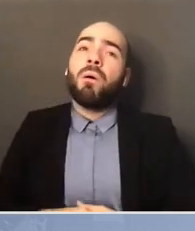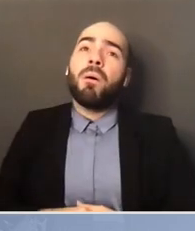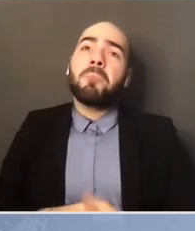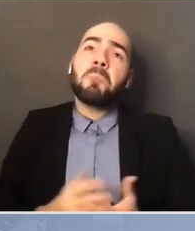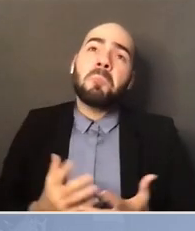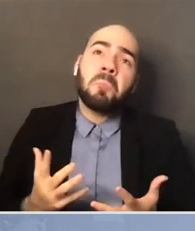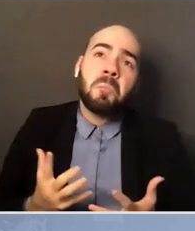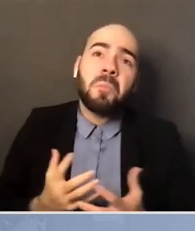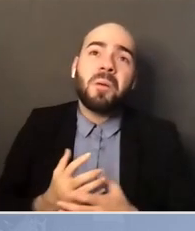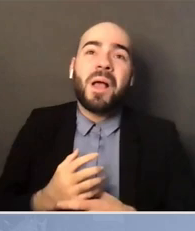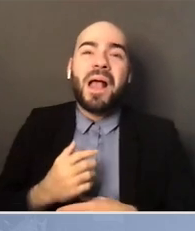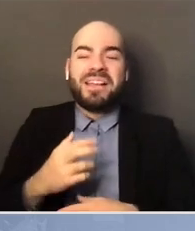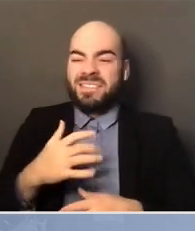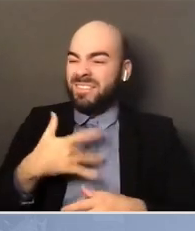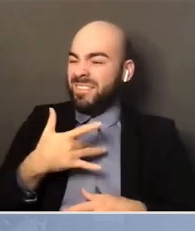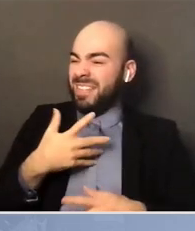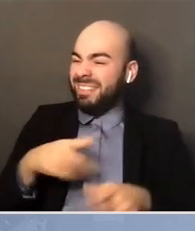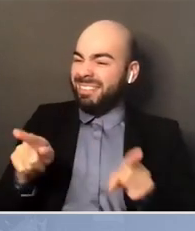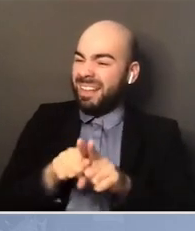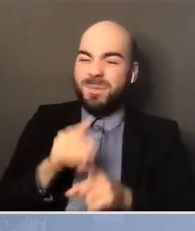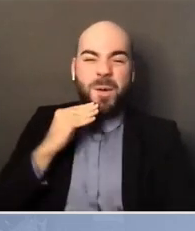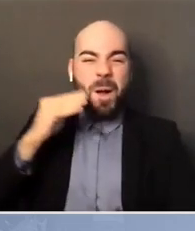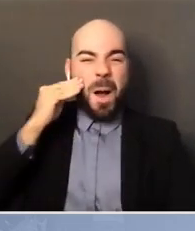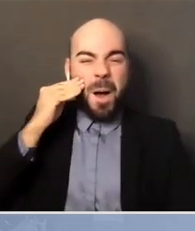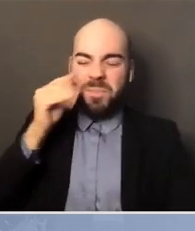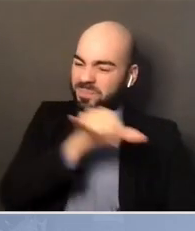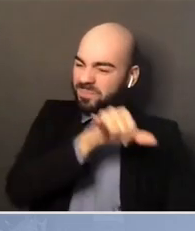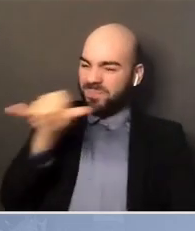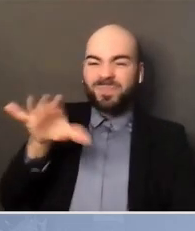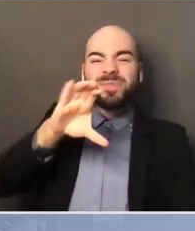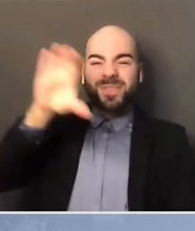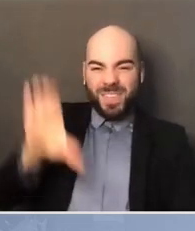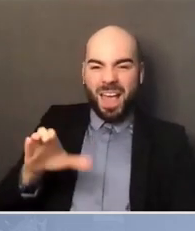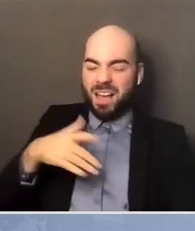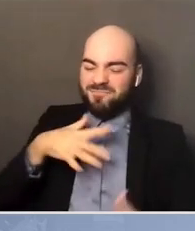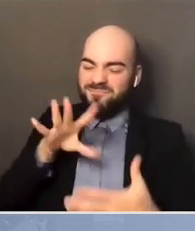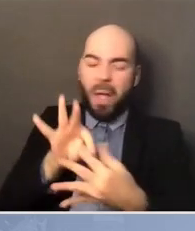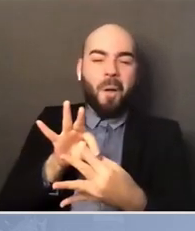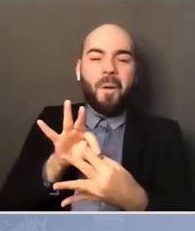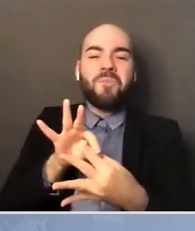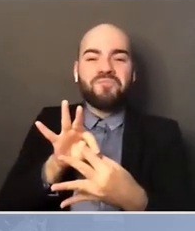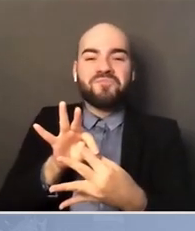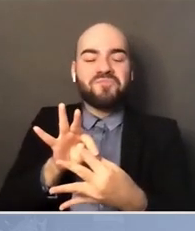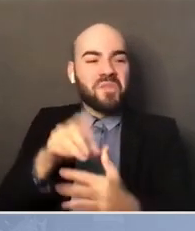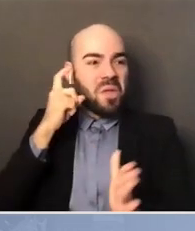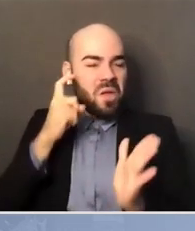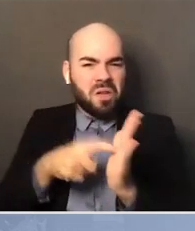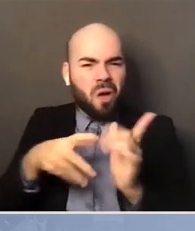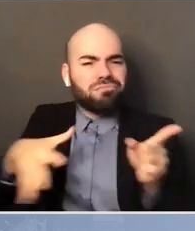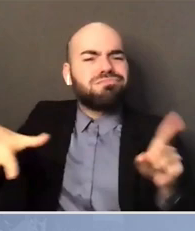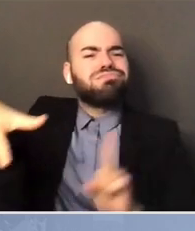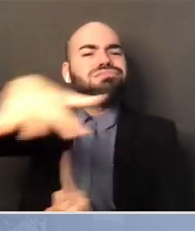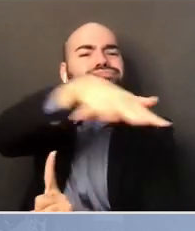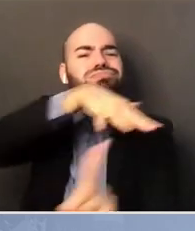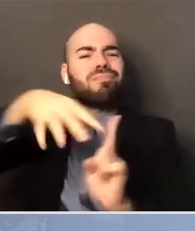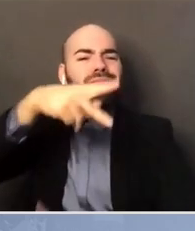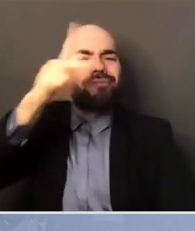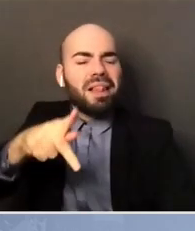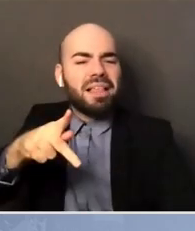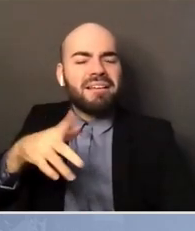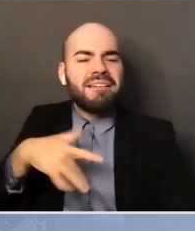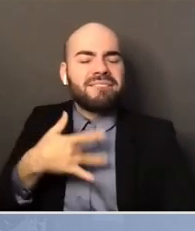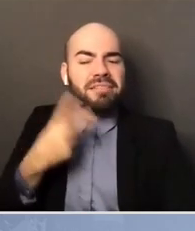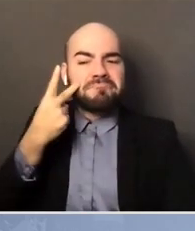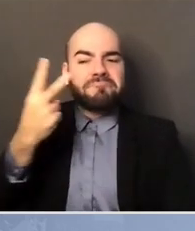know, this reminds me of home back in Chicago. When I see what's going on here, it's no